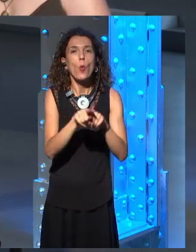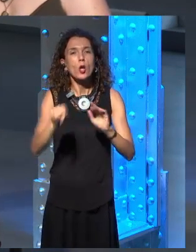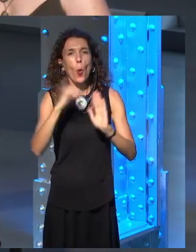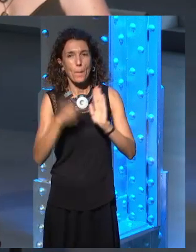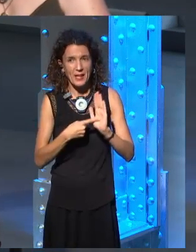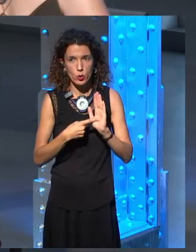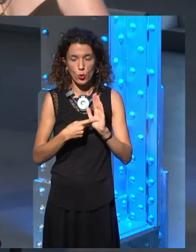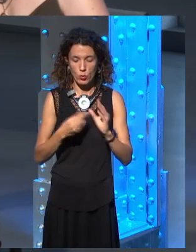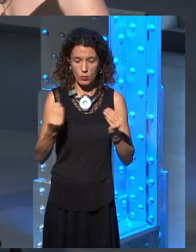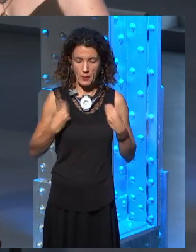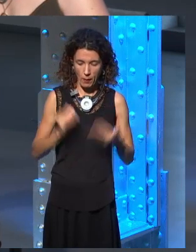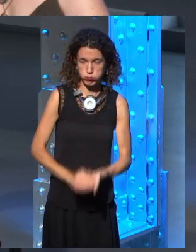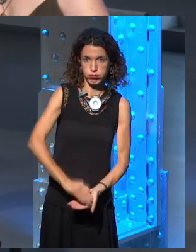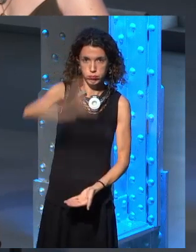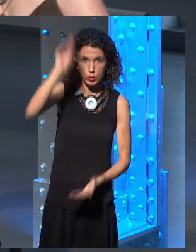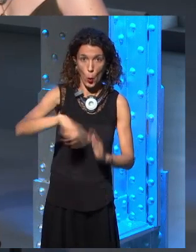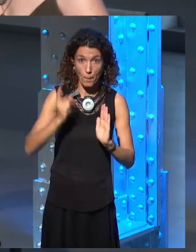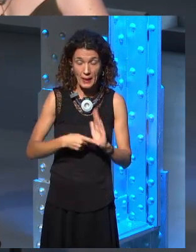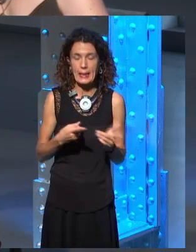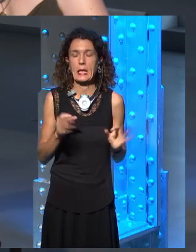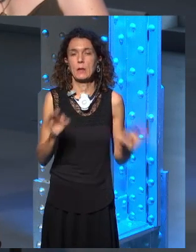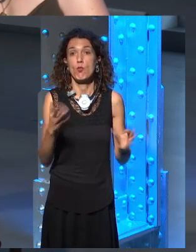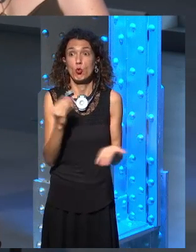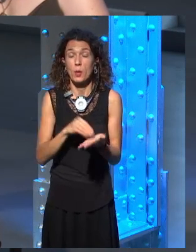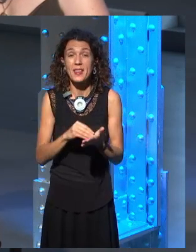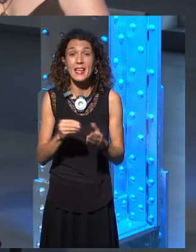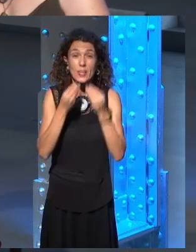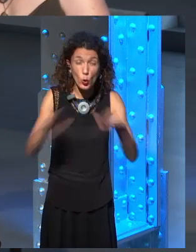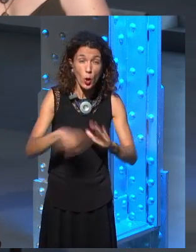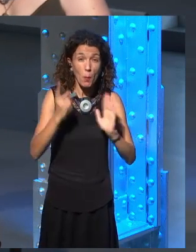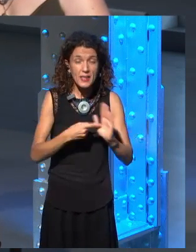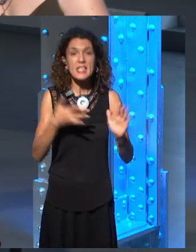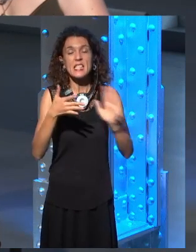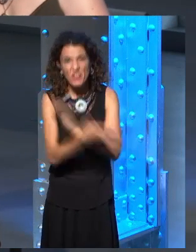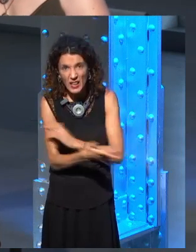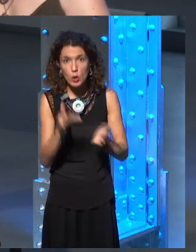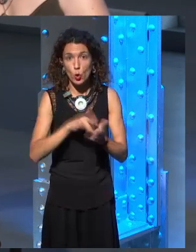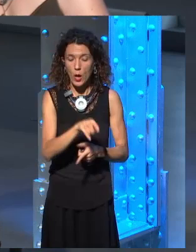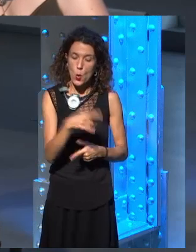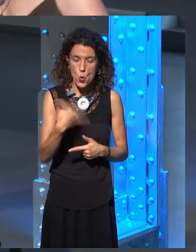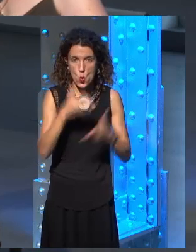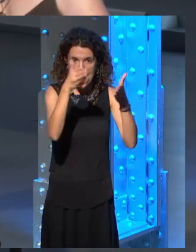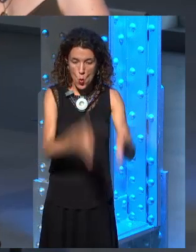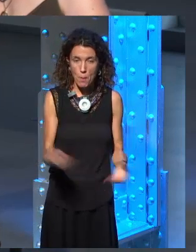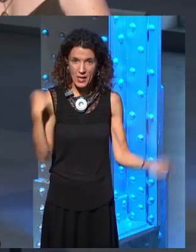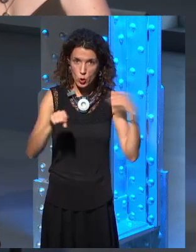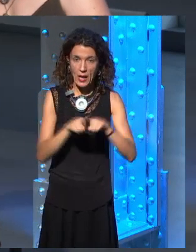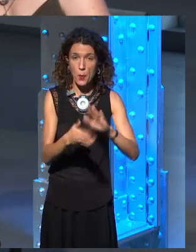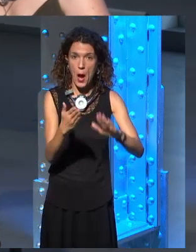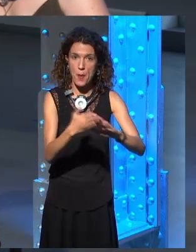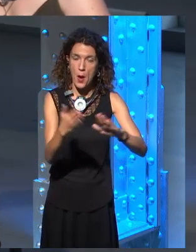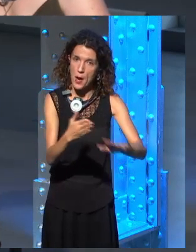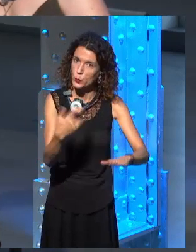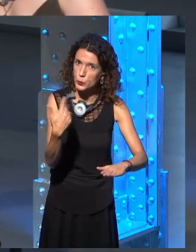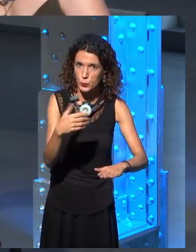story seems to very often end in a bad way. It's not like they're retiring to a nice house in the country and